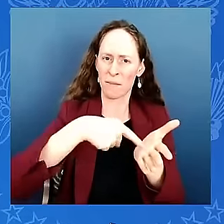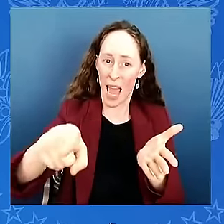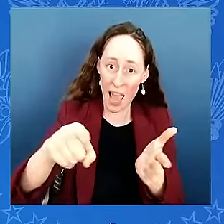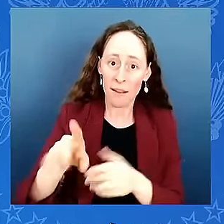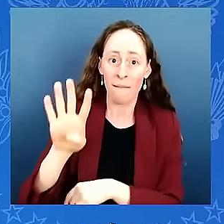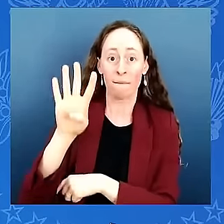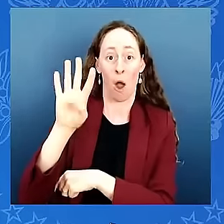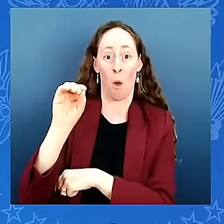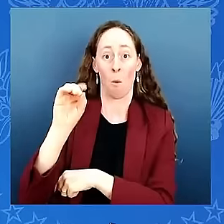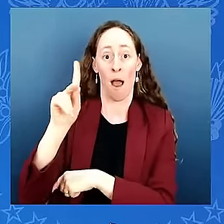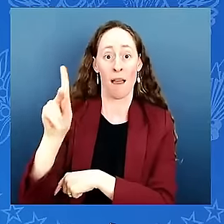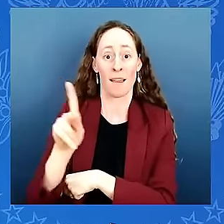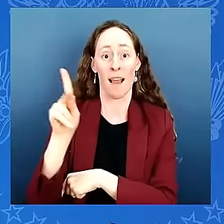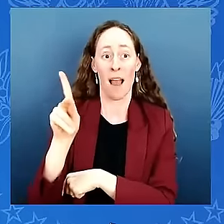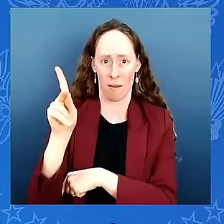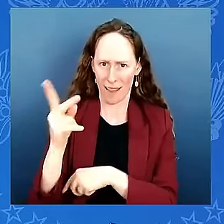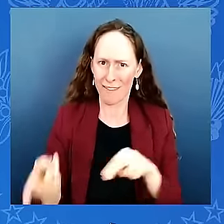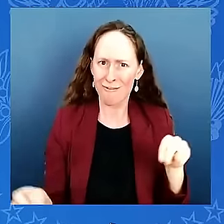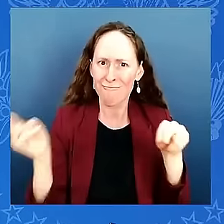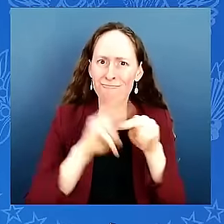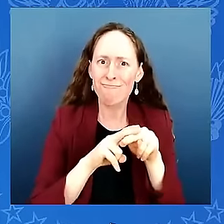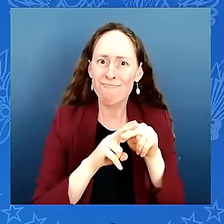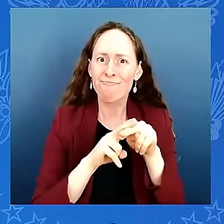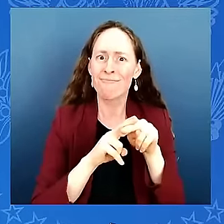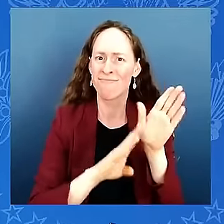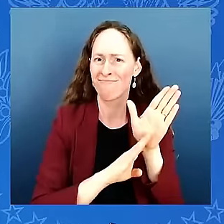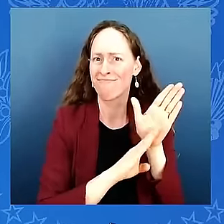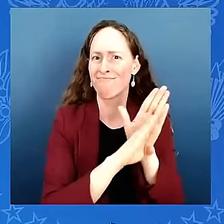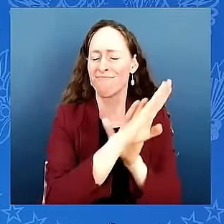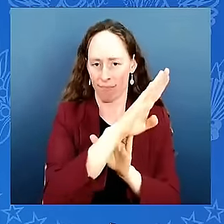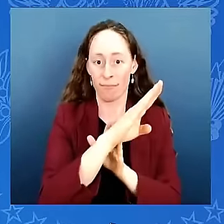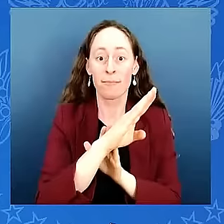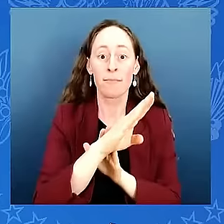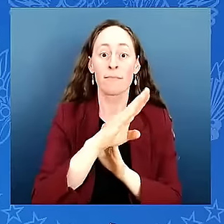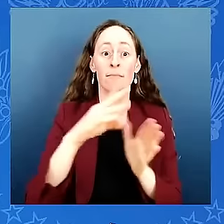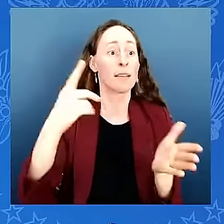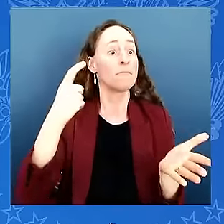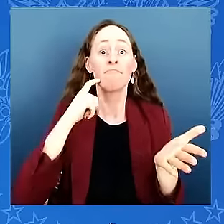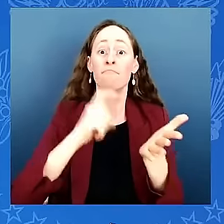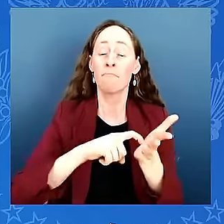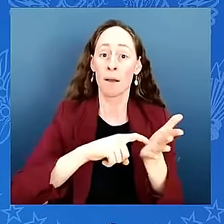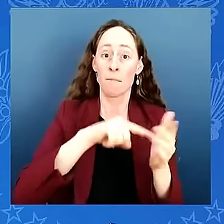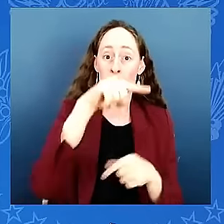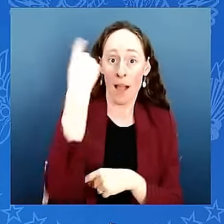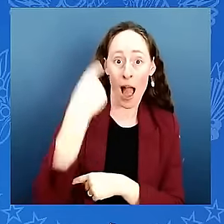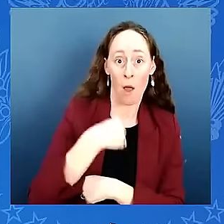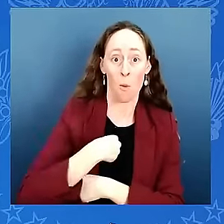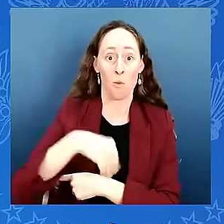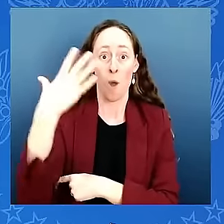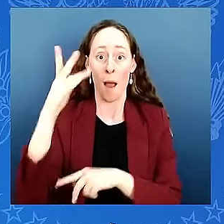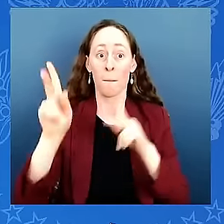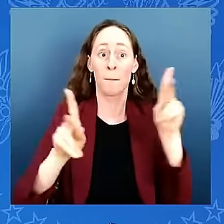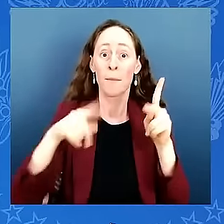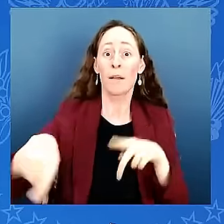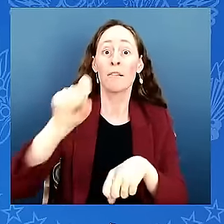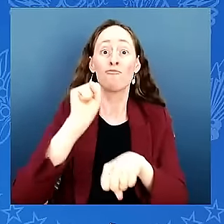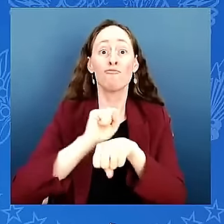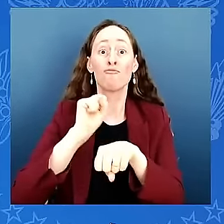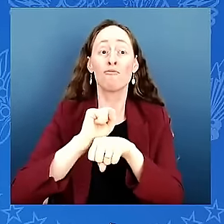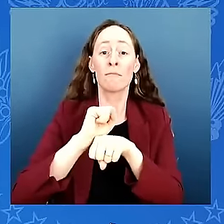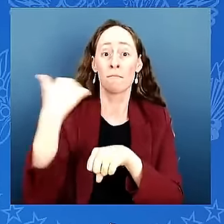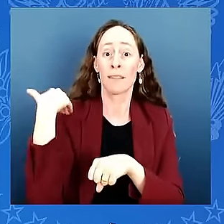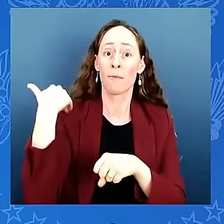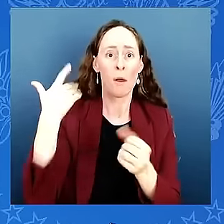infrastructure bringing new chip factories back to the united states we invented those chips lowering prescription drug prices and lowering them